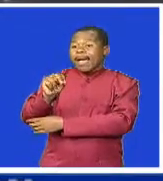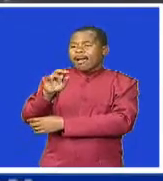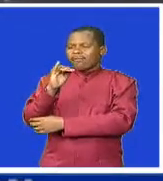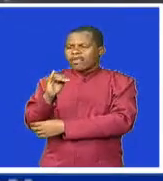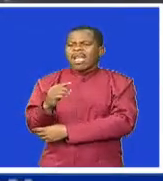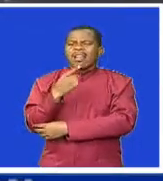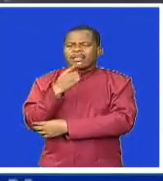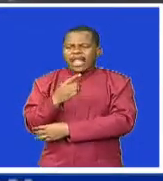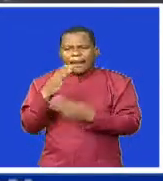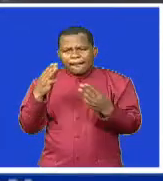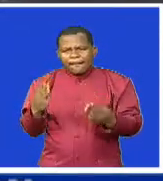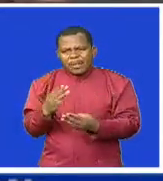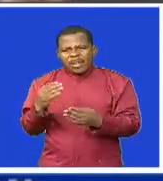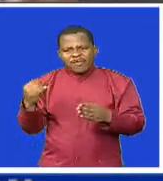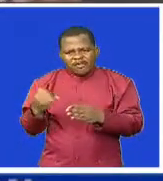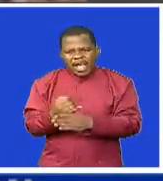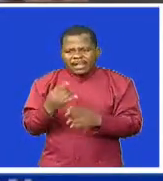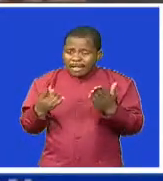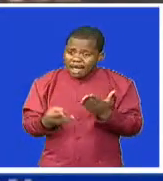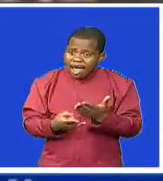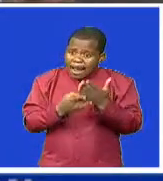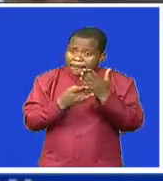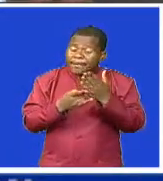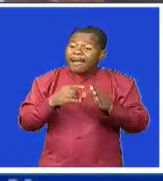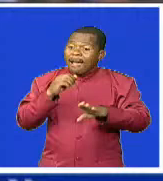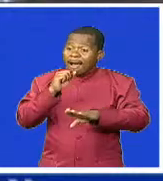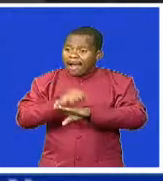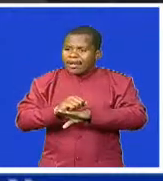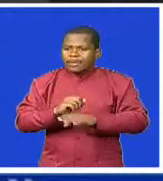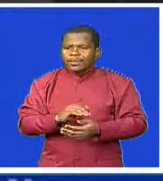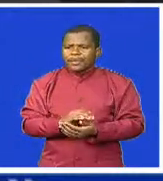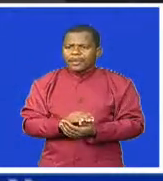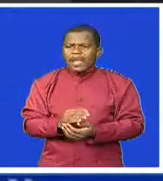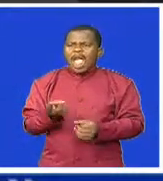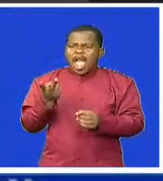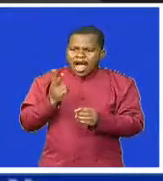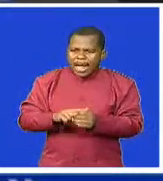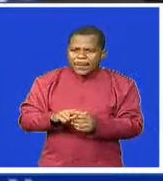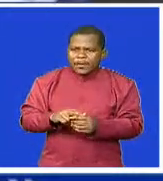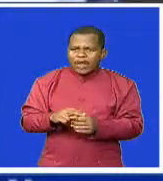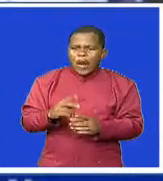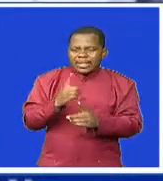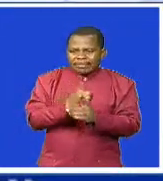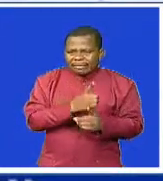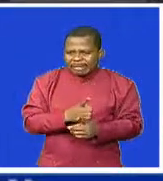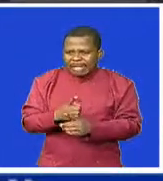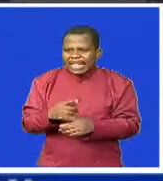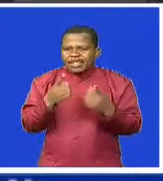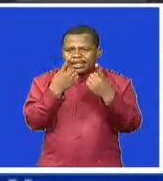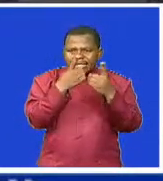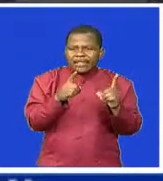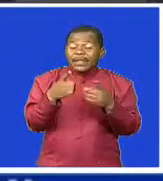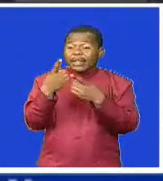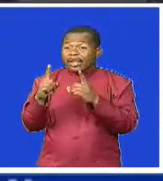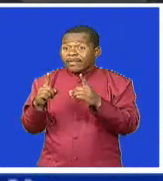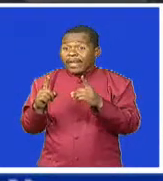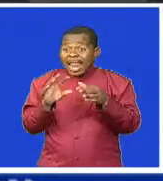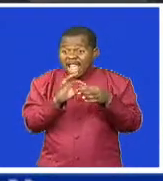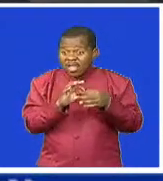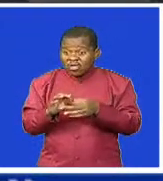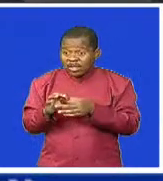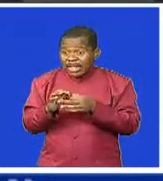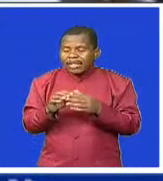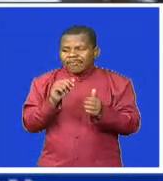to the needs of their clients. He says they are currently locked in negotiations with different stakeholders in an effort to improve their service